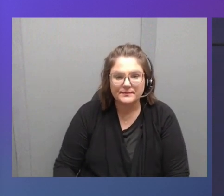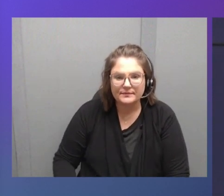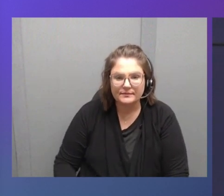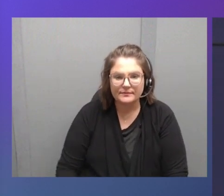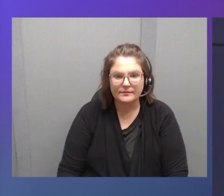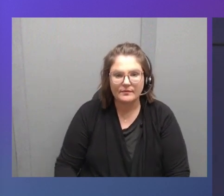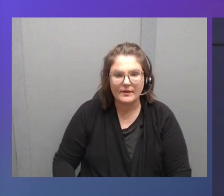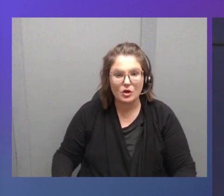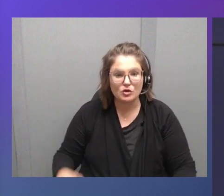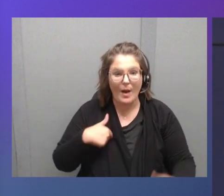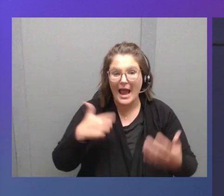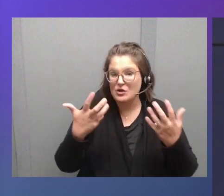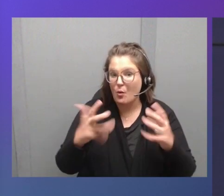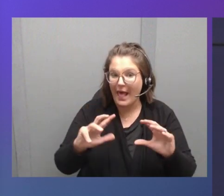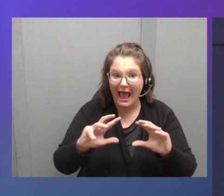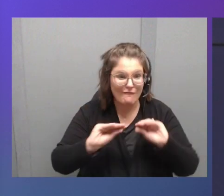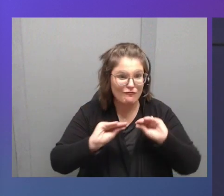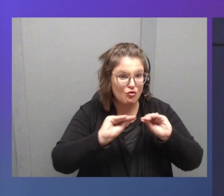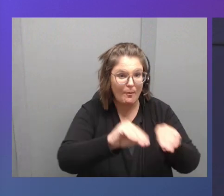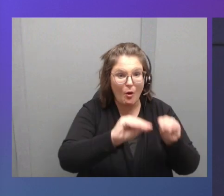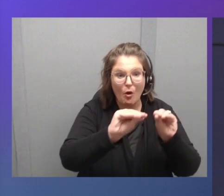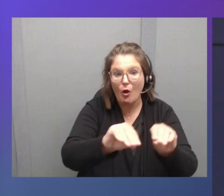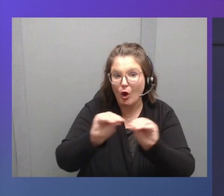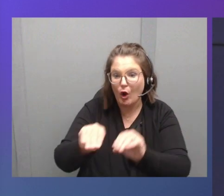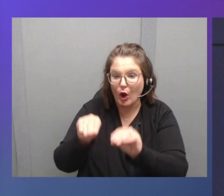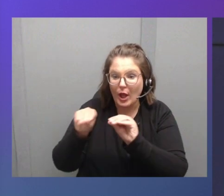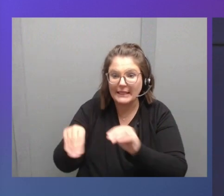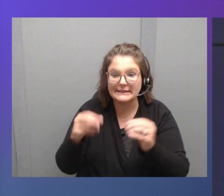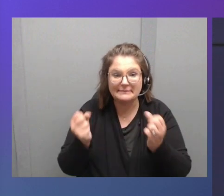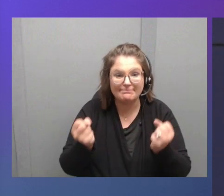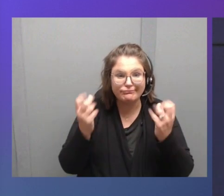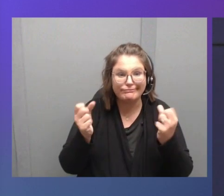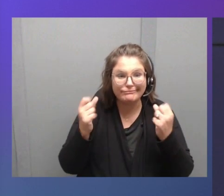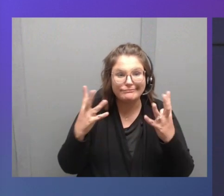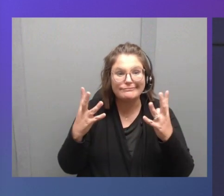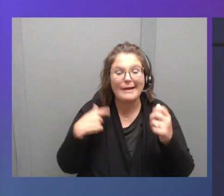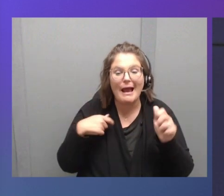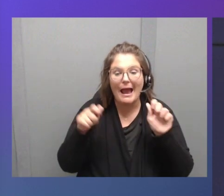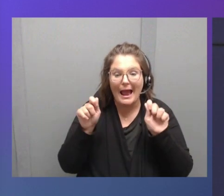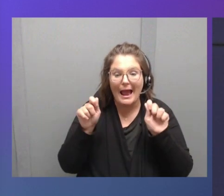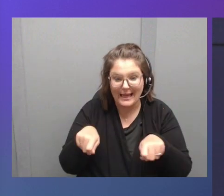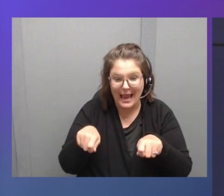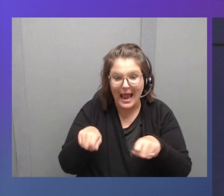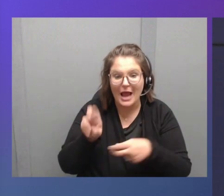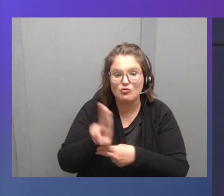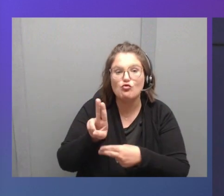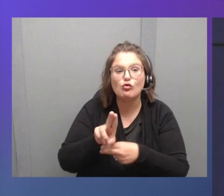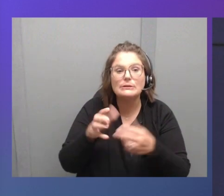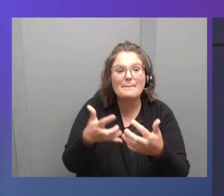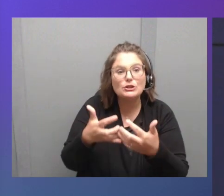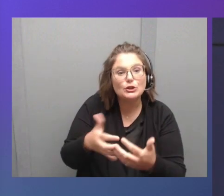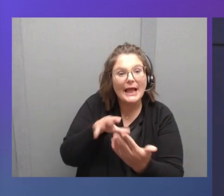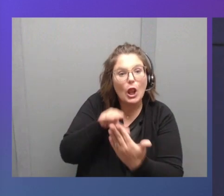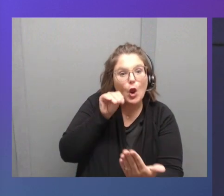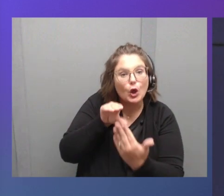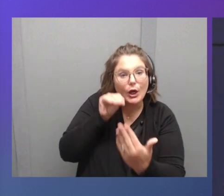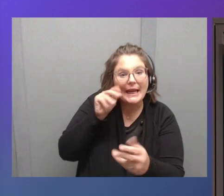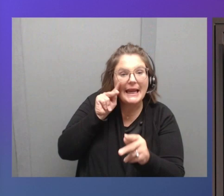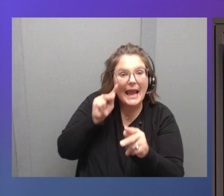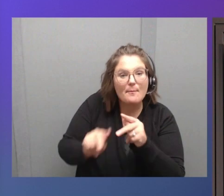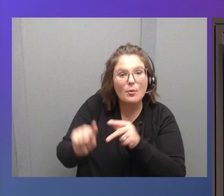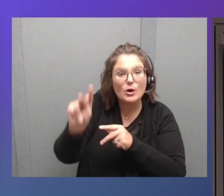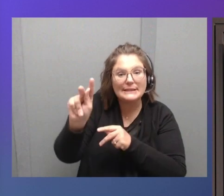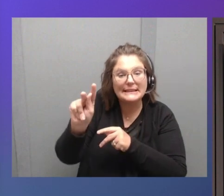millions of those devices, I can actually use machine learning and predict some of the parameters?